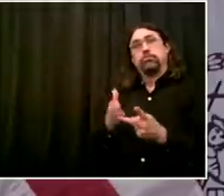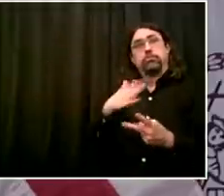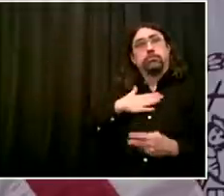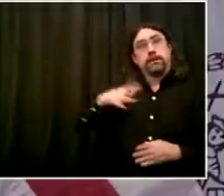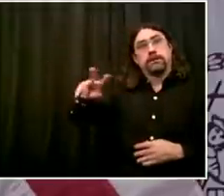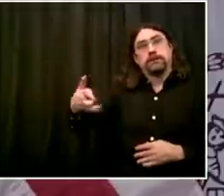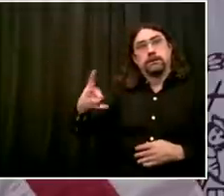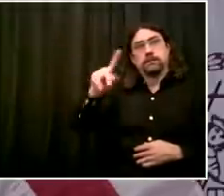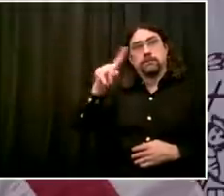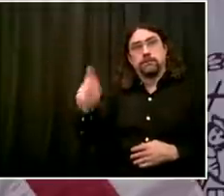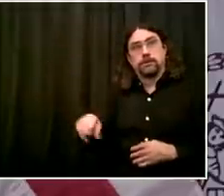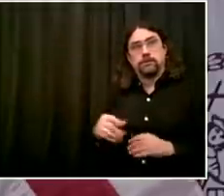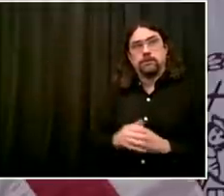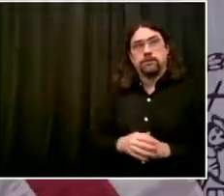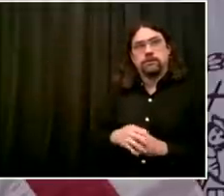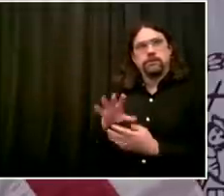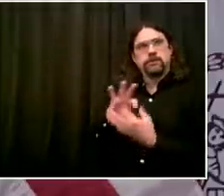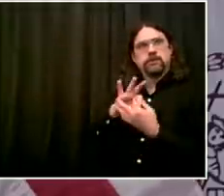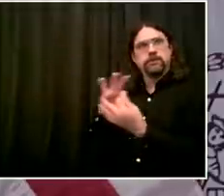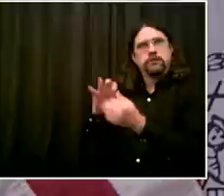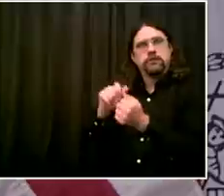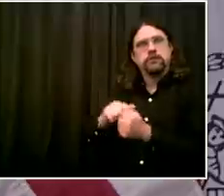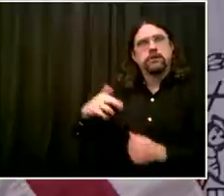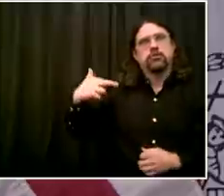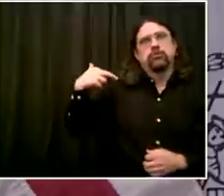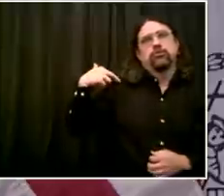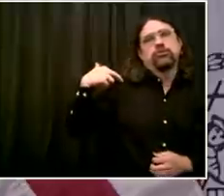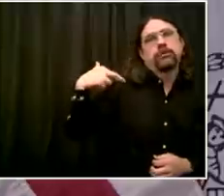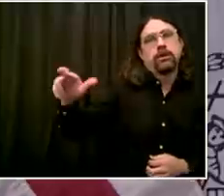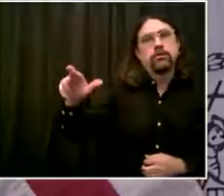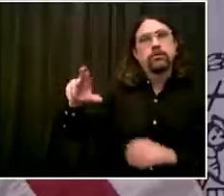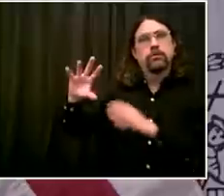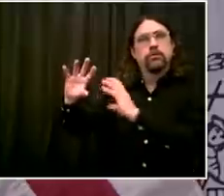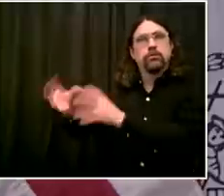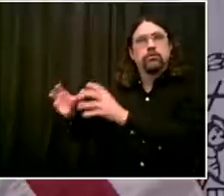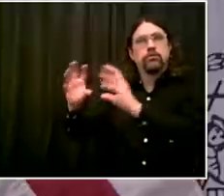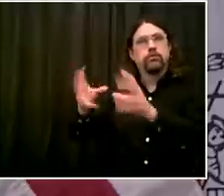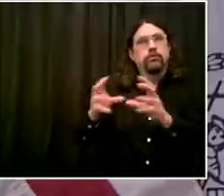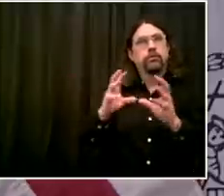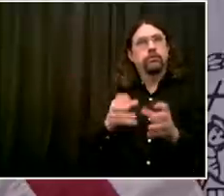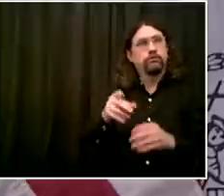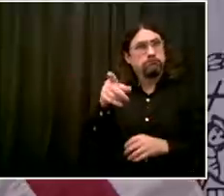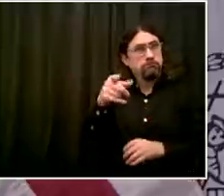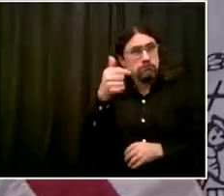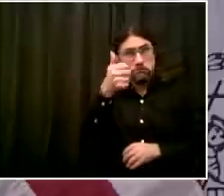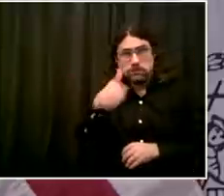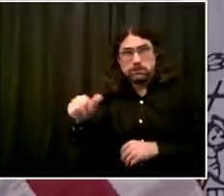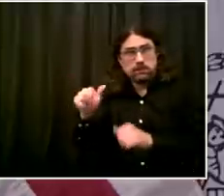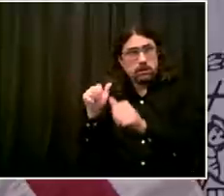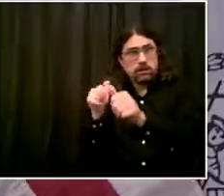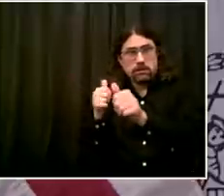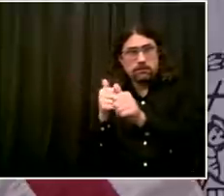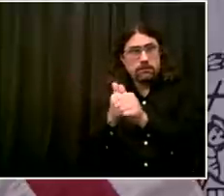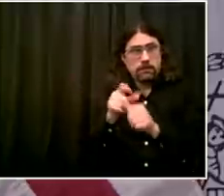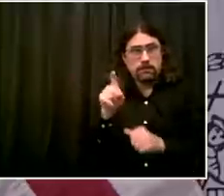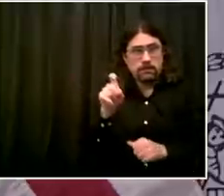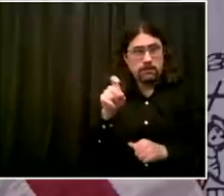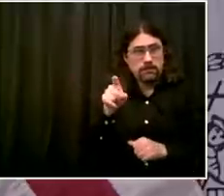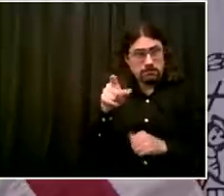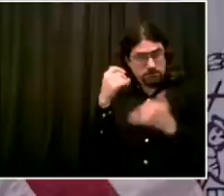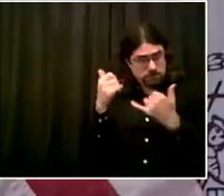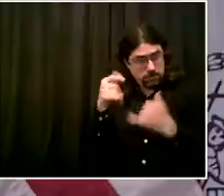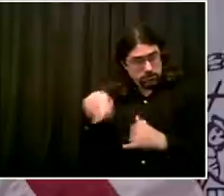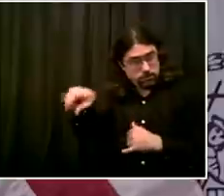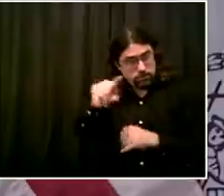allowing gatherings? Okay, let me speak to that and then I'll preface on food and turn to Catherine to give you a